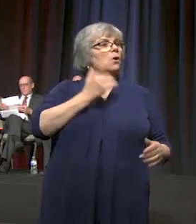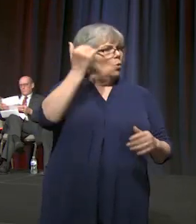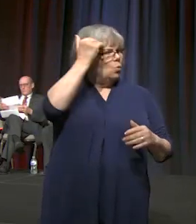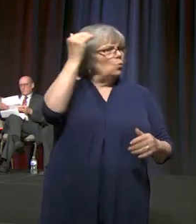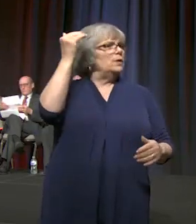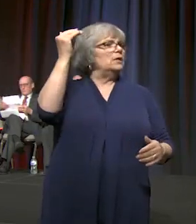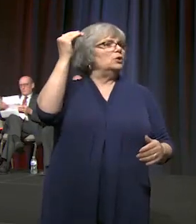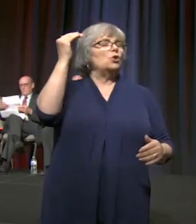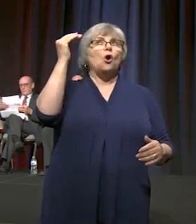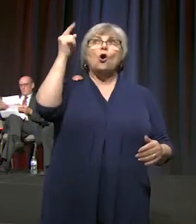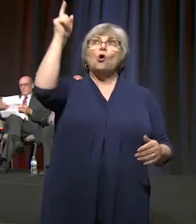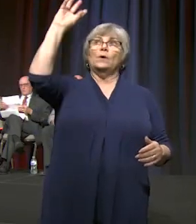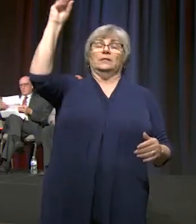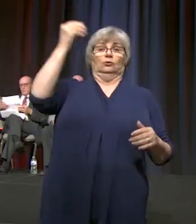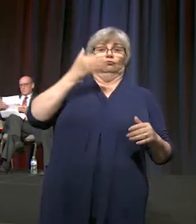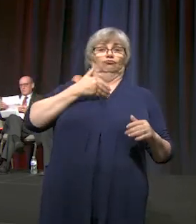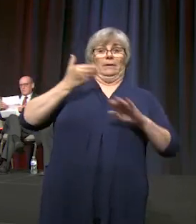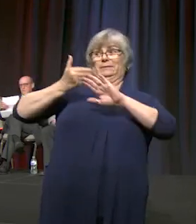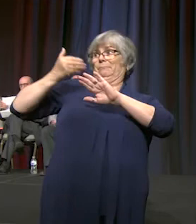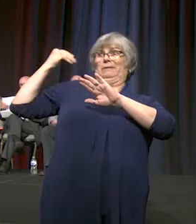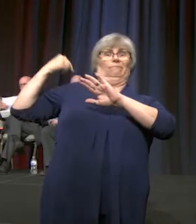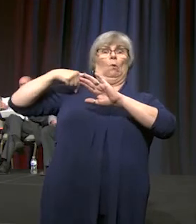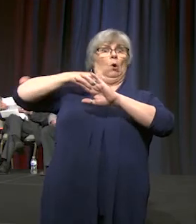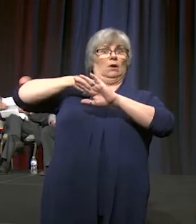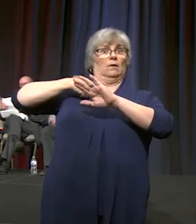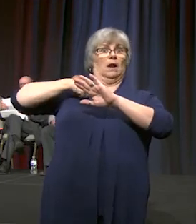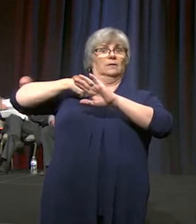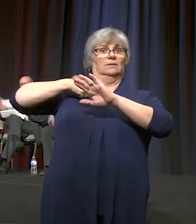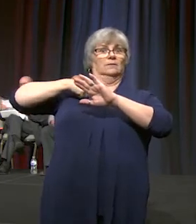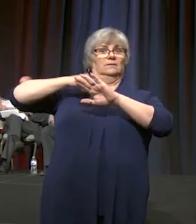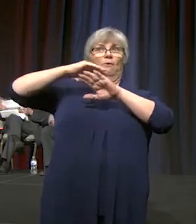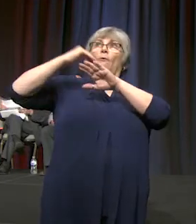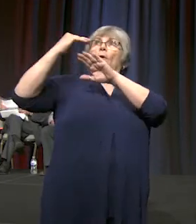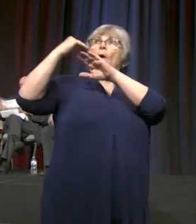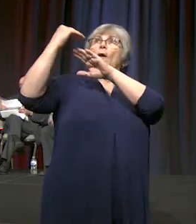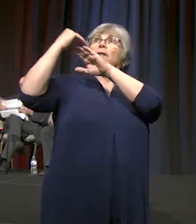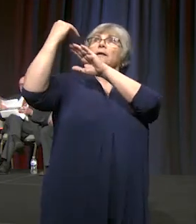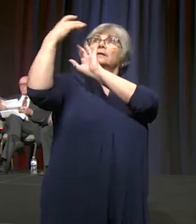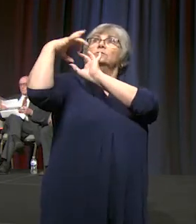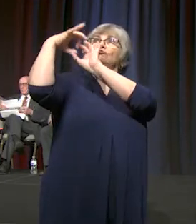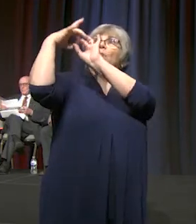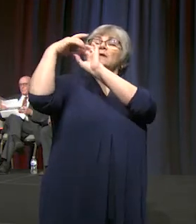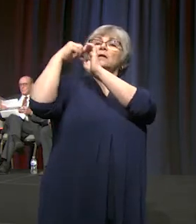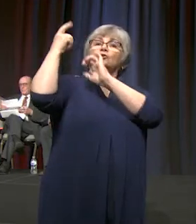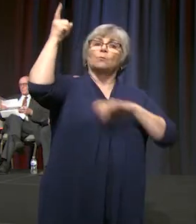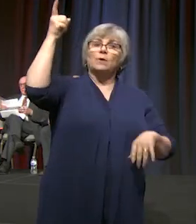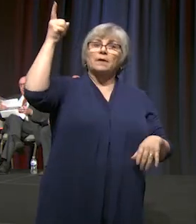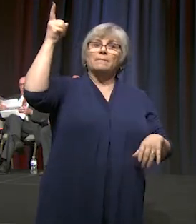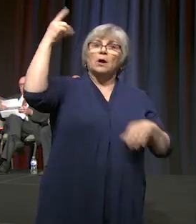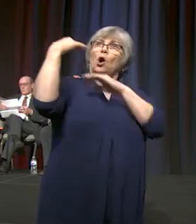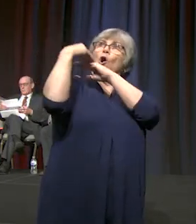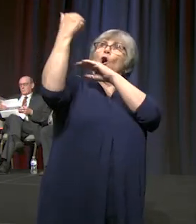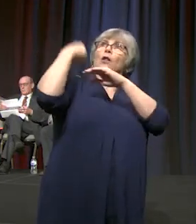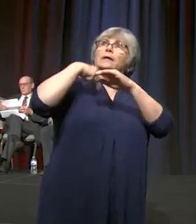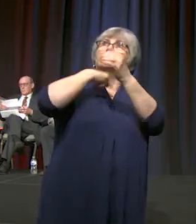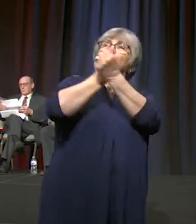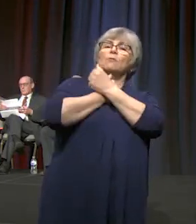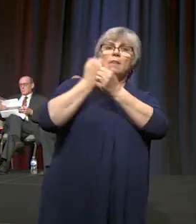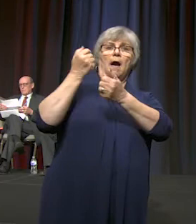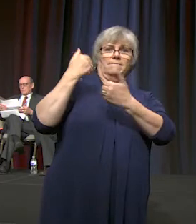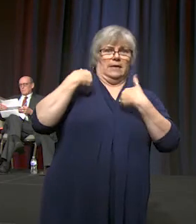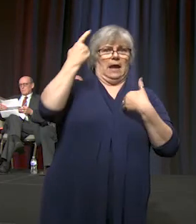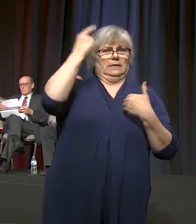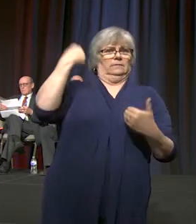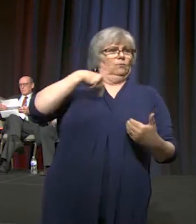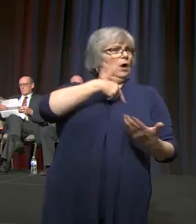was before us, calling us into relationship with him, calling us into the love that he has for us.